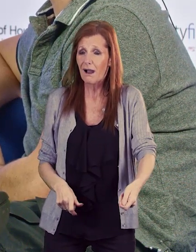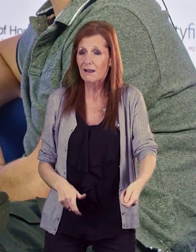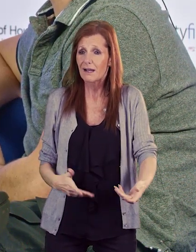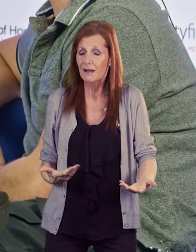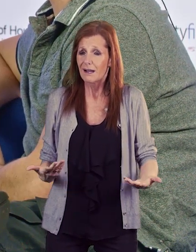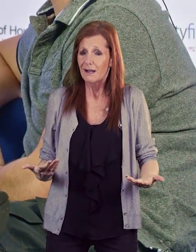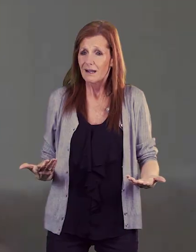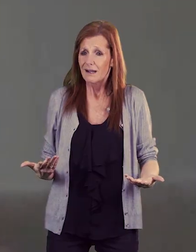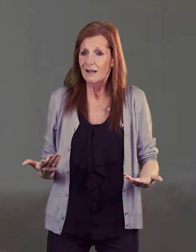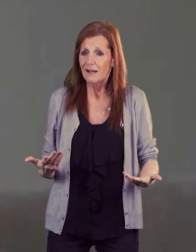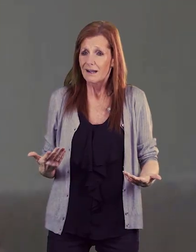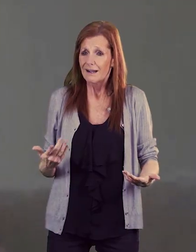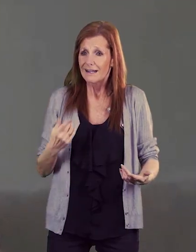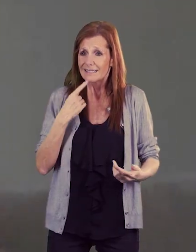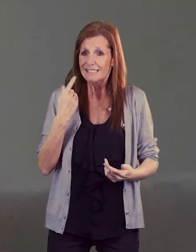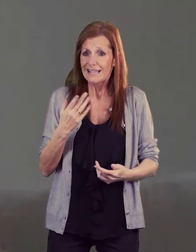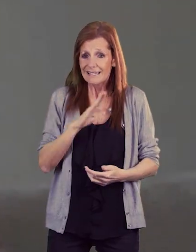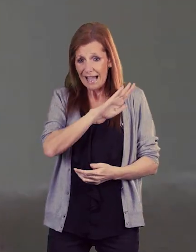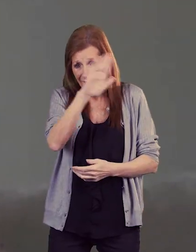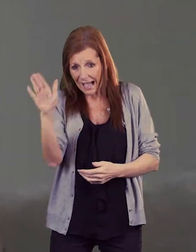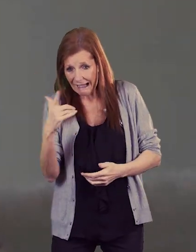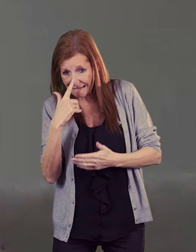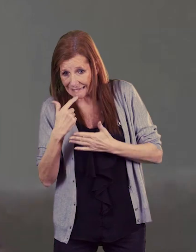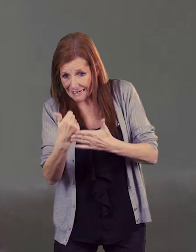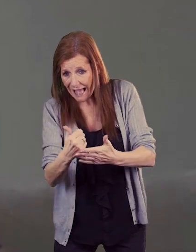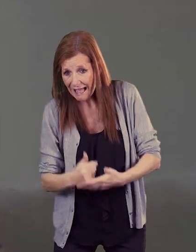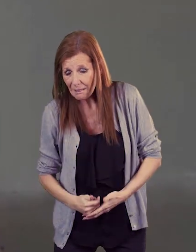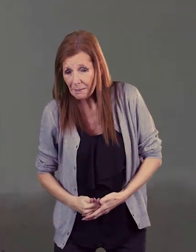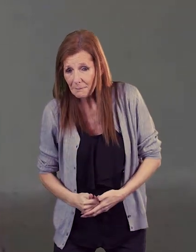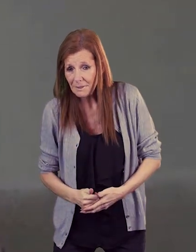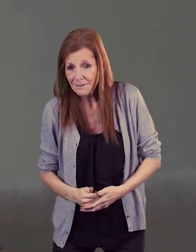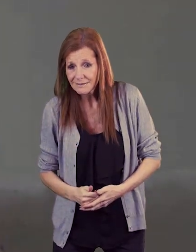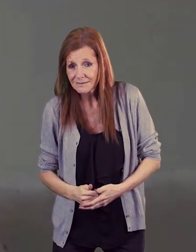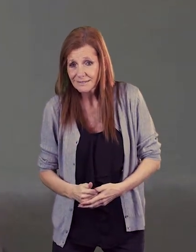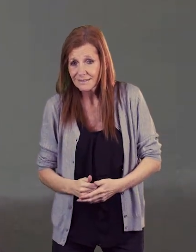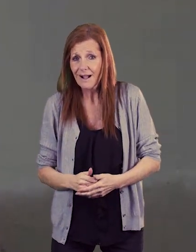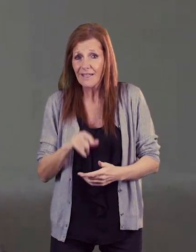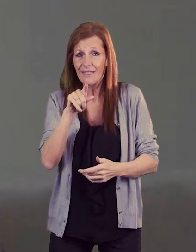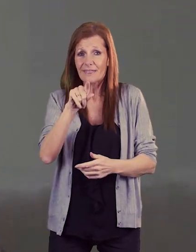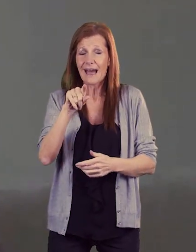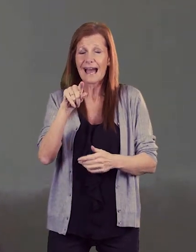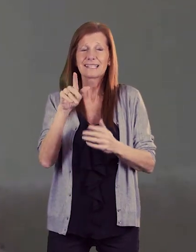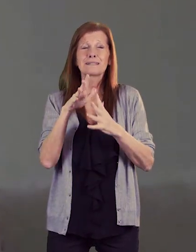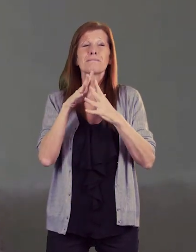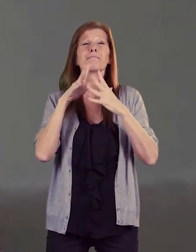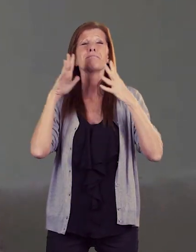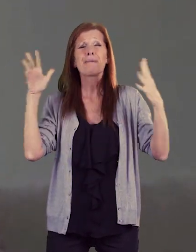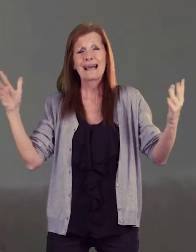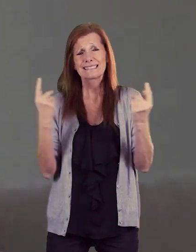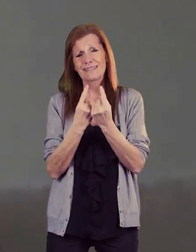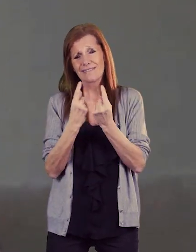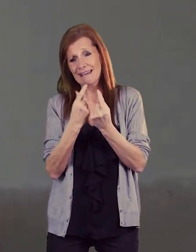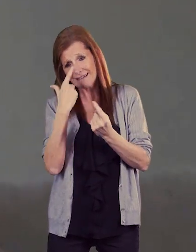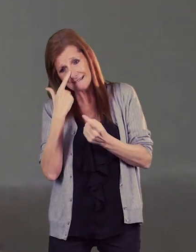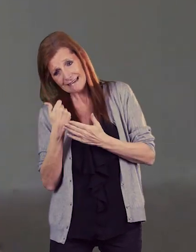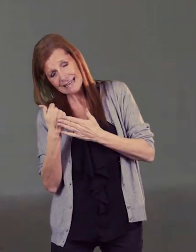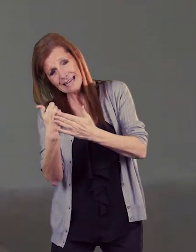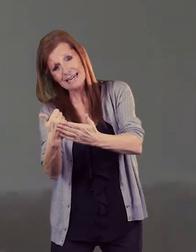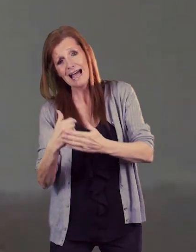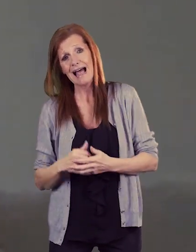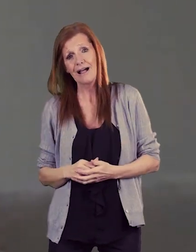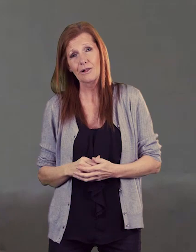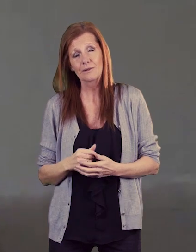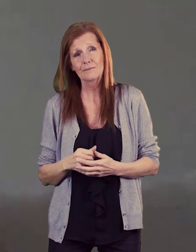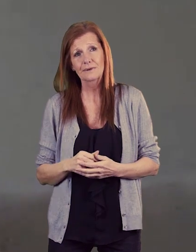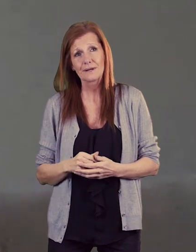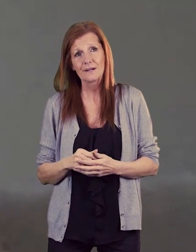with disability that they say hi can I help you that's it you know that is the first the big thing can I help you and